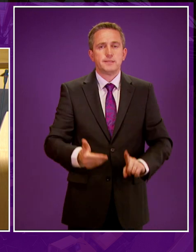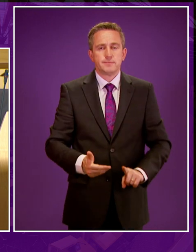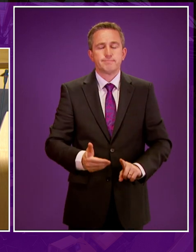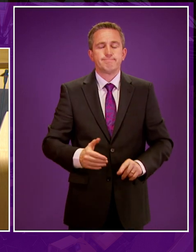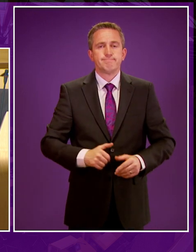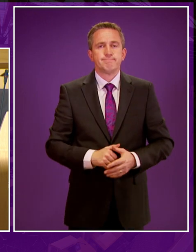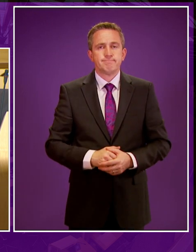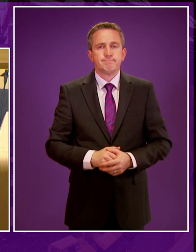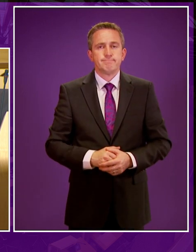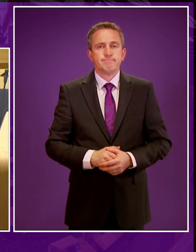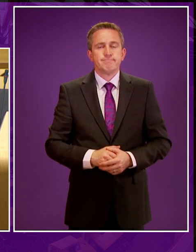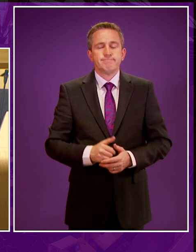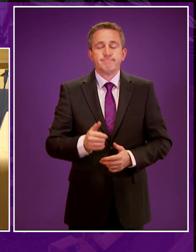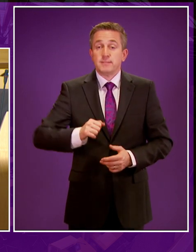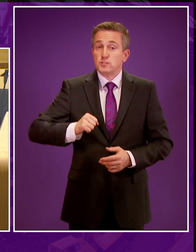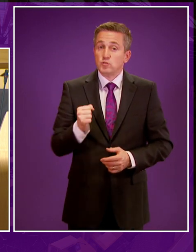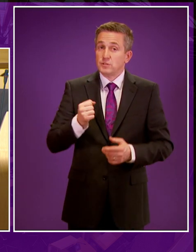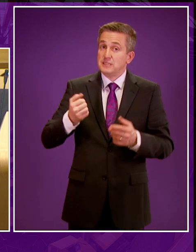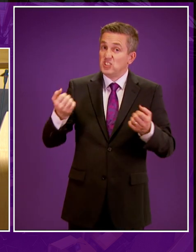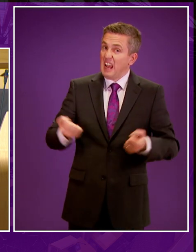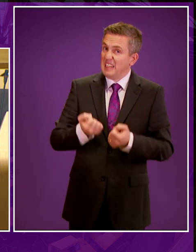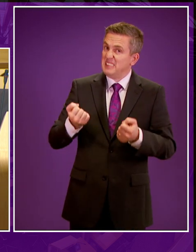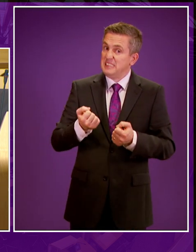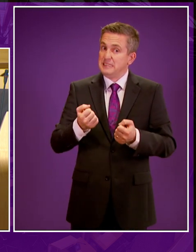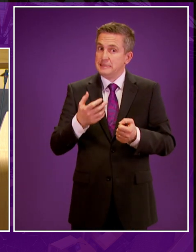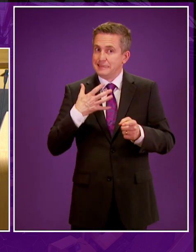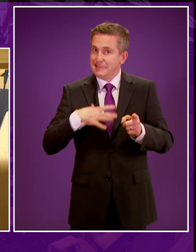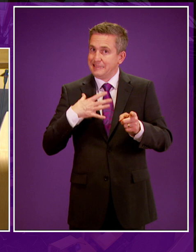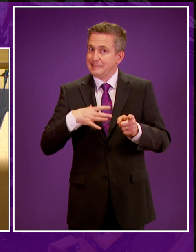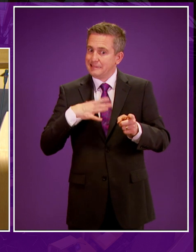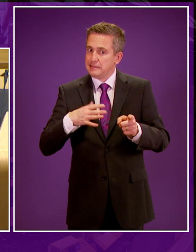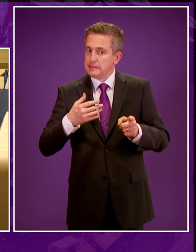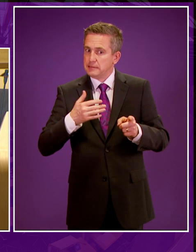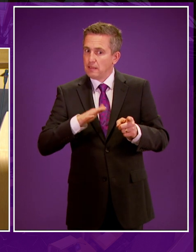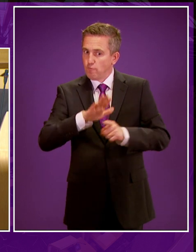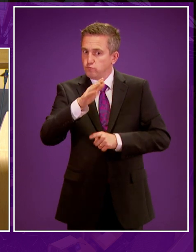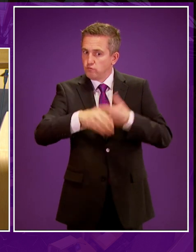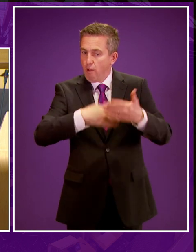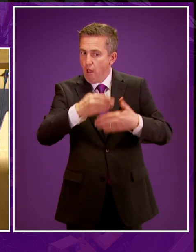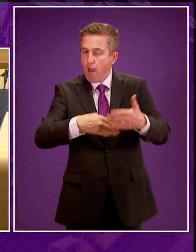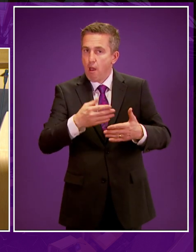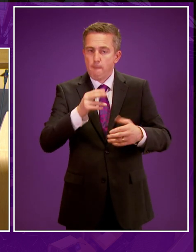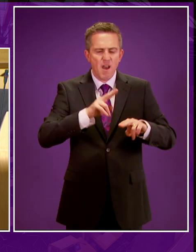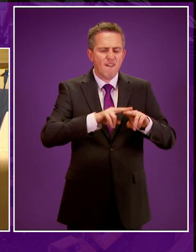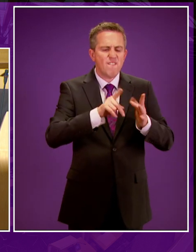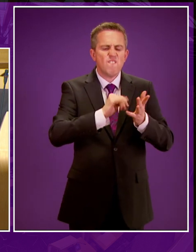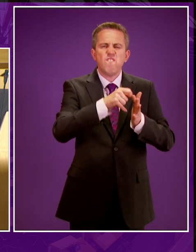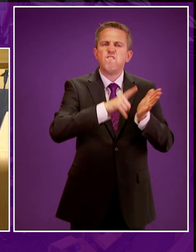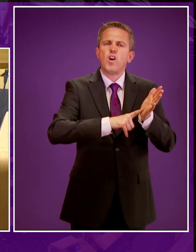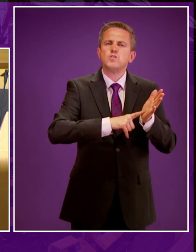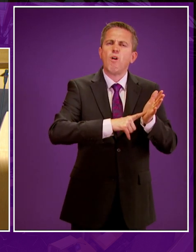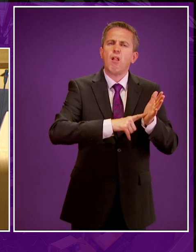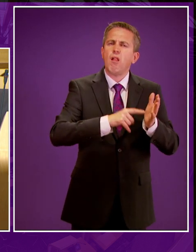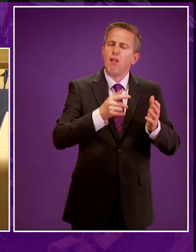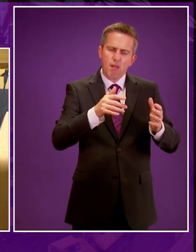recognise the challenges in providing for Scotland's energy needs. Reducing our over-reliance on fossil fuels and investing more into renewables is